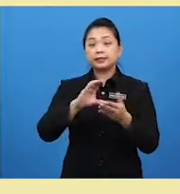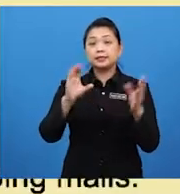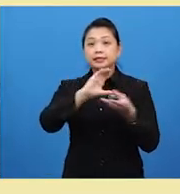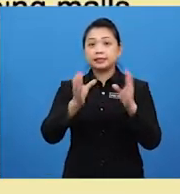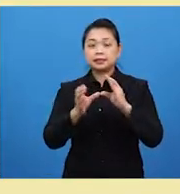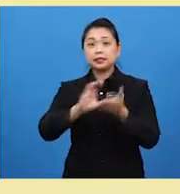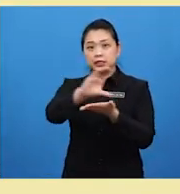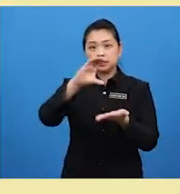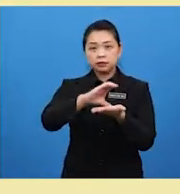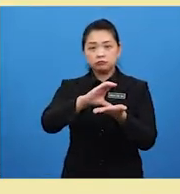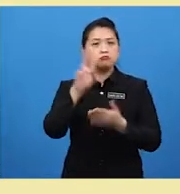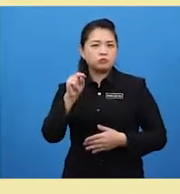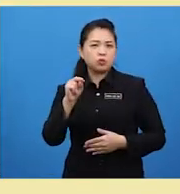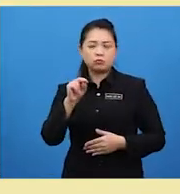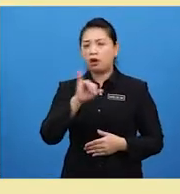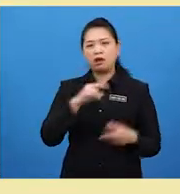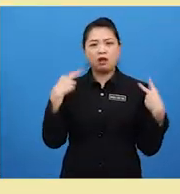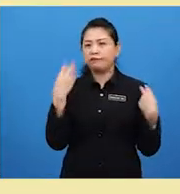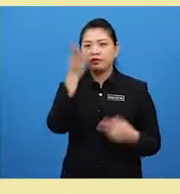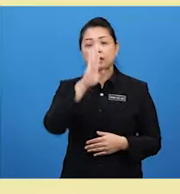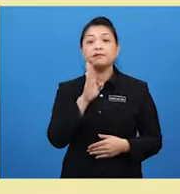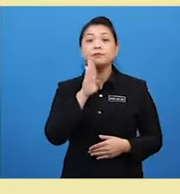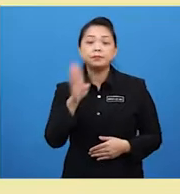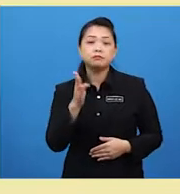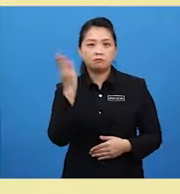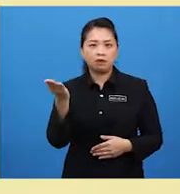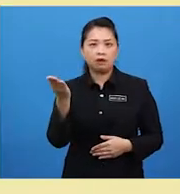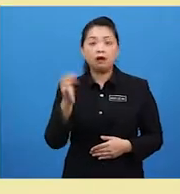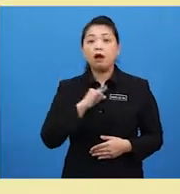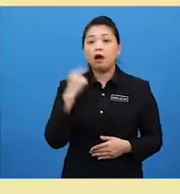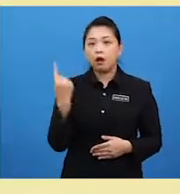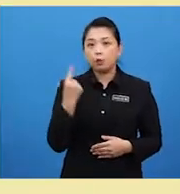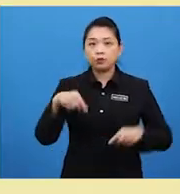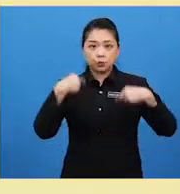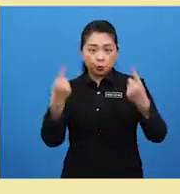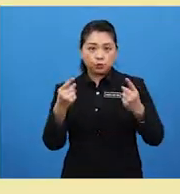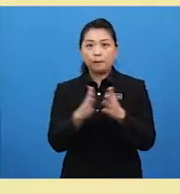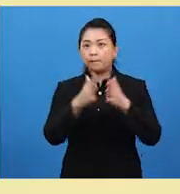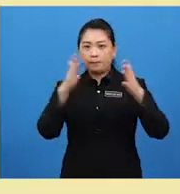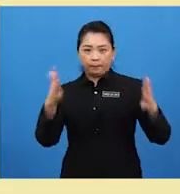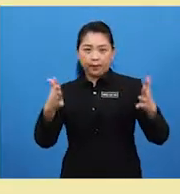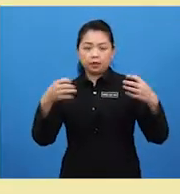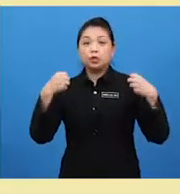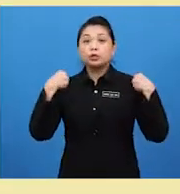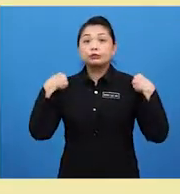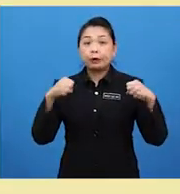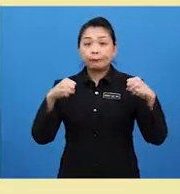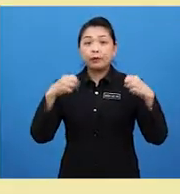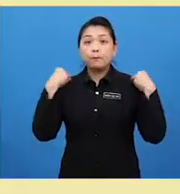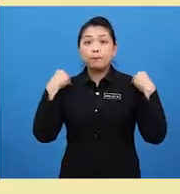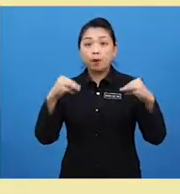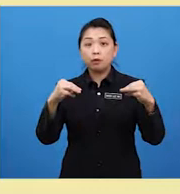No. I've never been there. I always go to the big shopping malls.